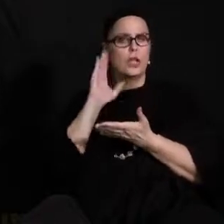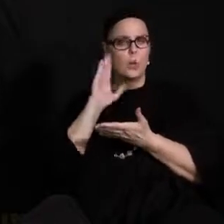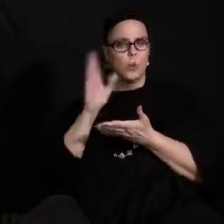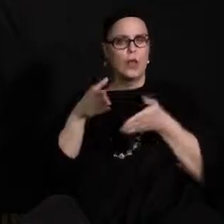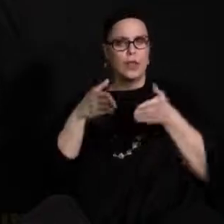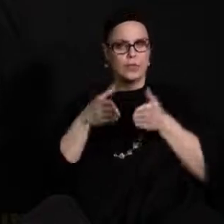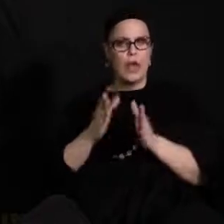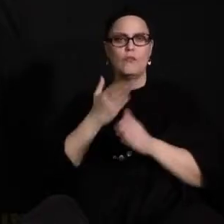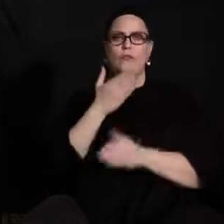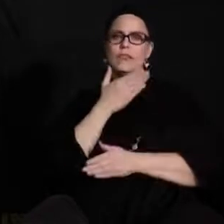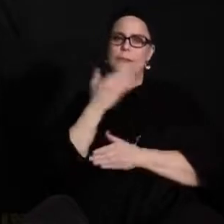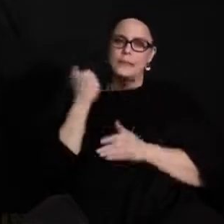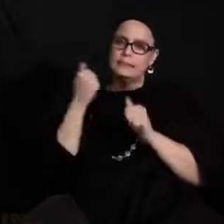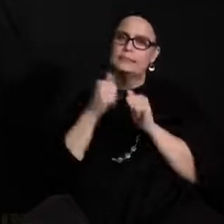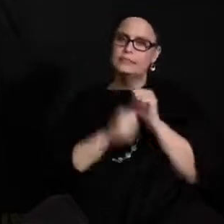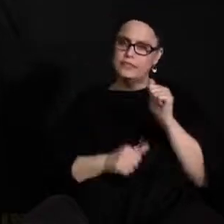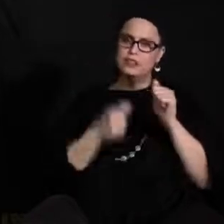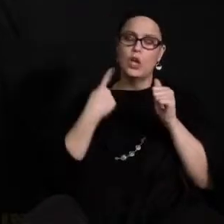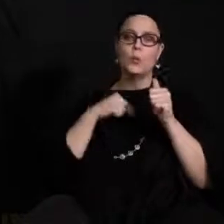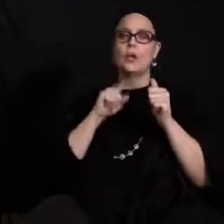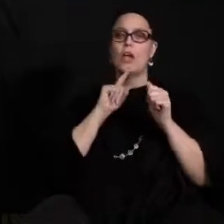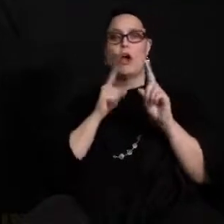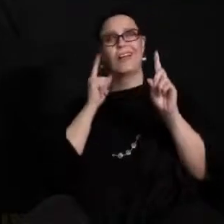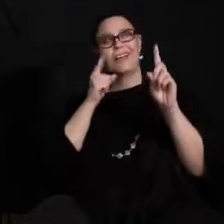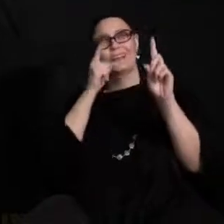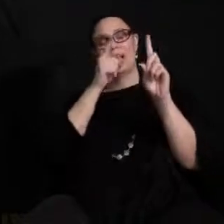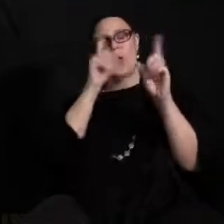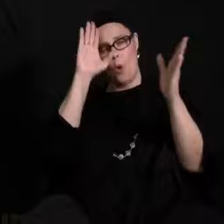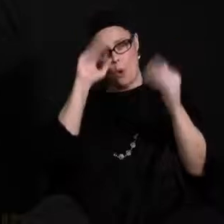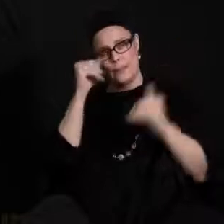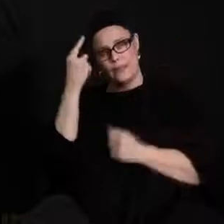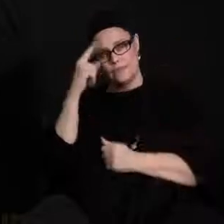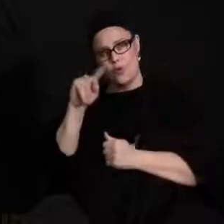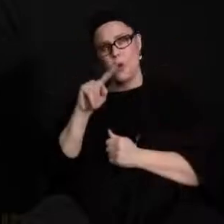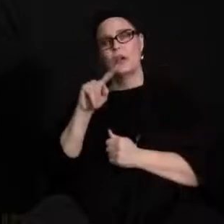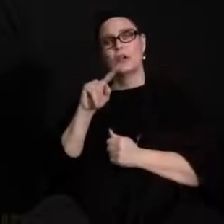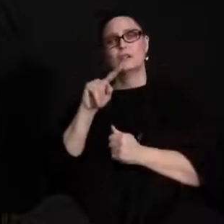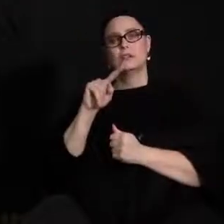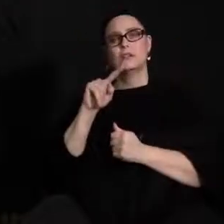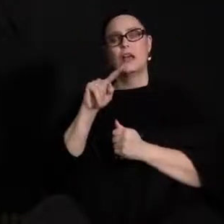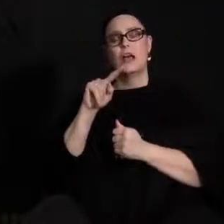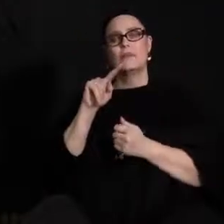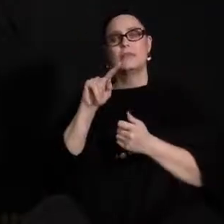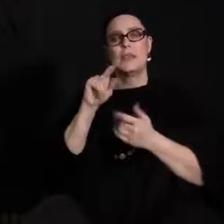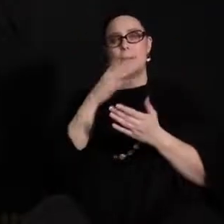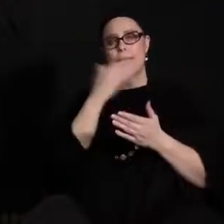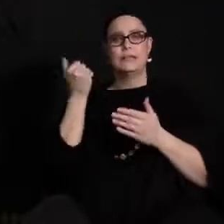and we're hoping for and striving for the best of each during this pandemic.